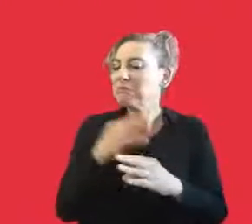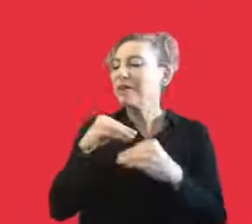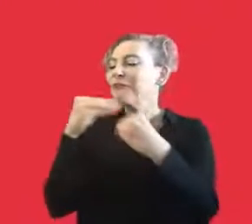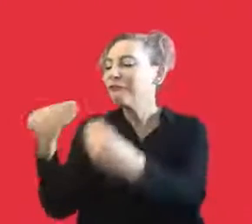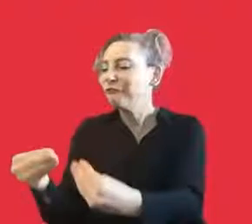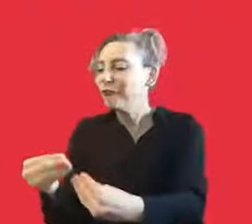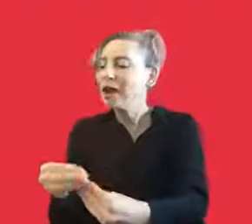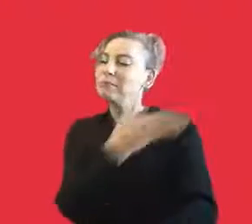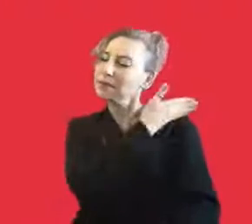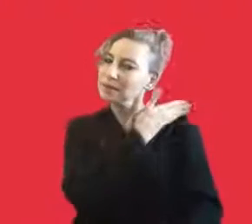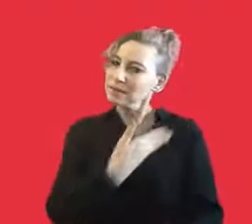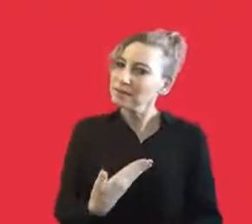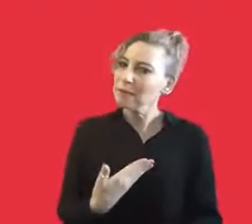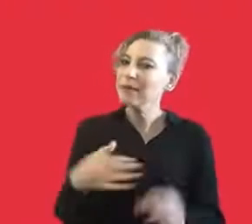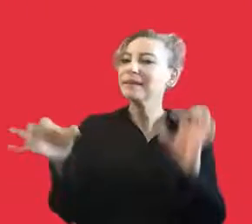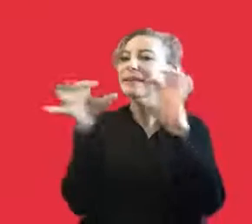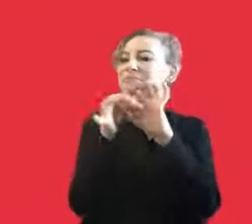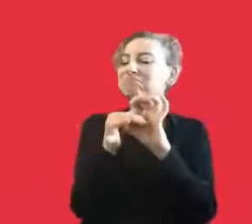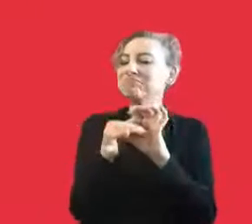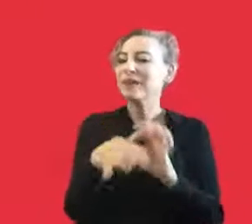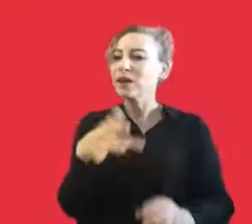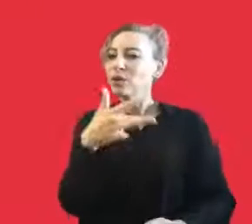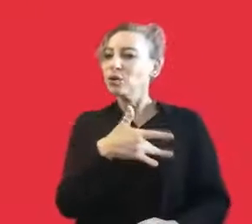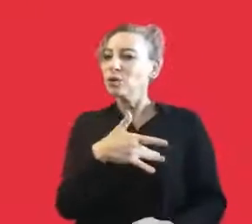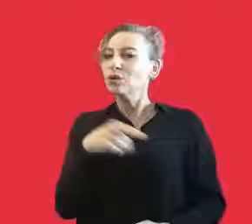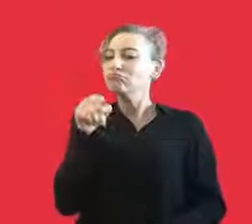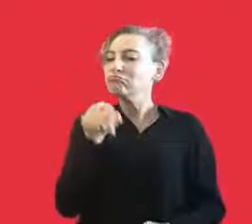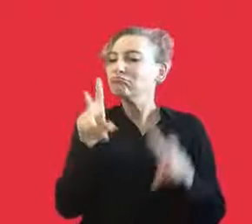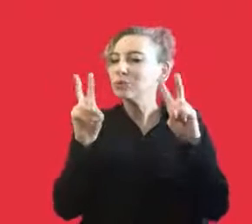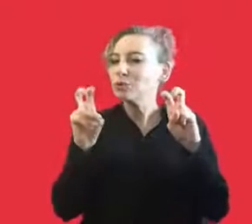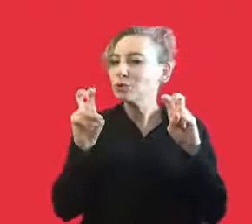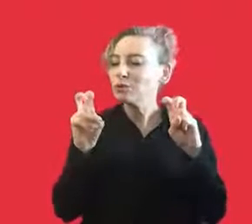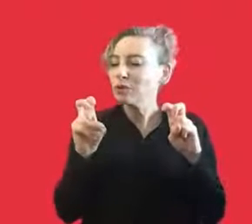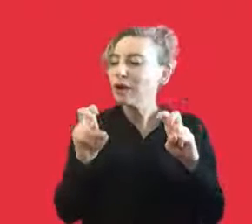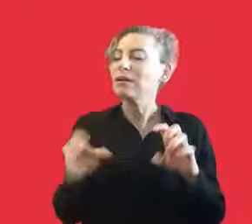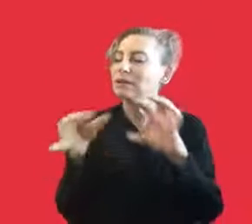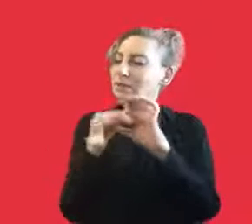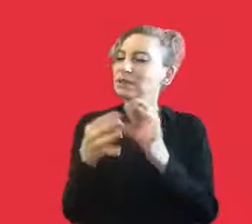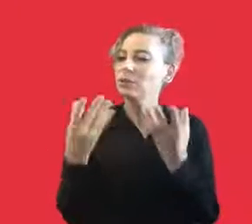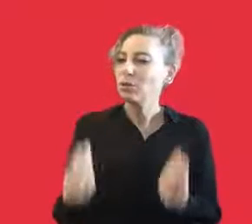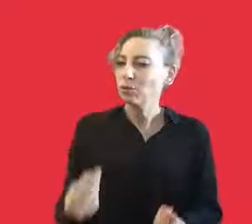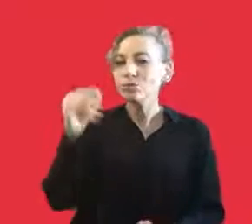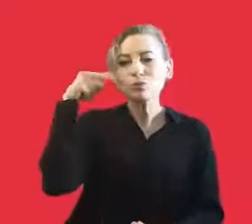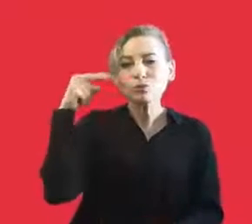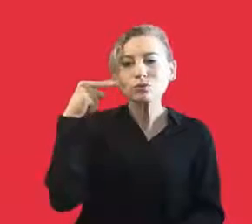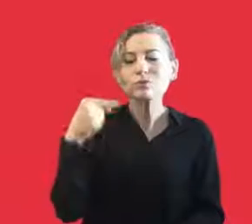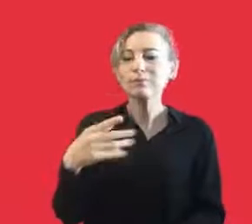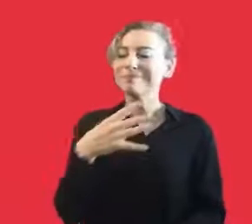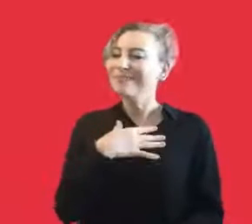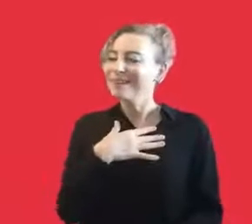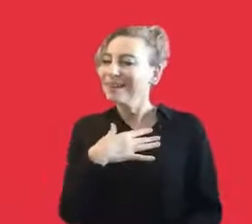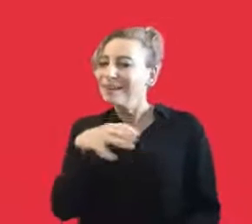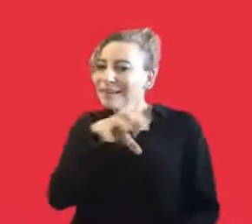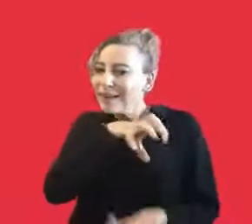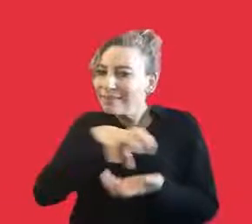One of the biggest reasons is about giving and being prolific. And I think volunteerism is